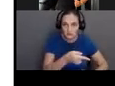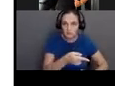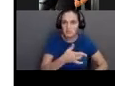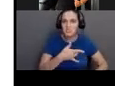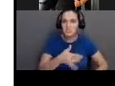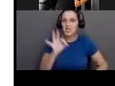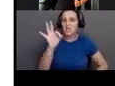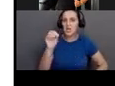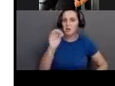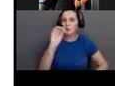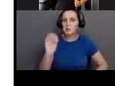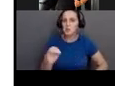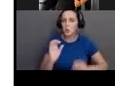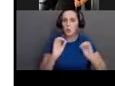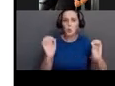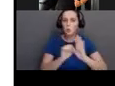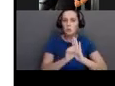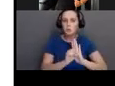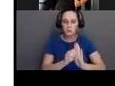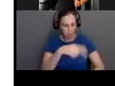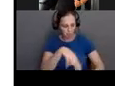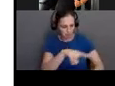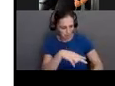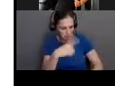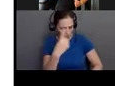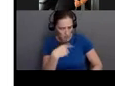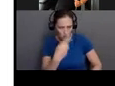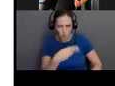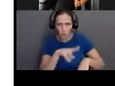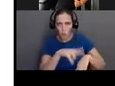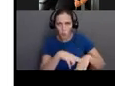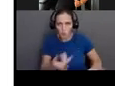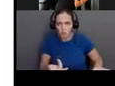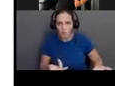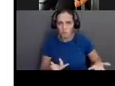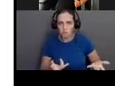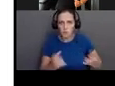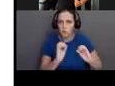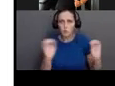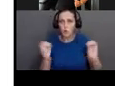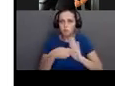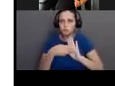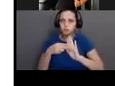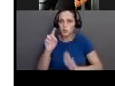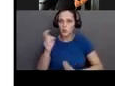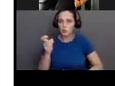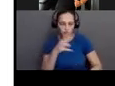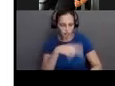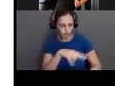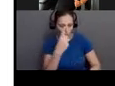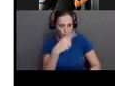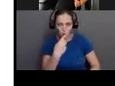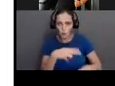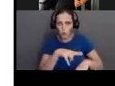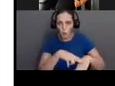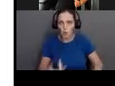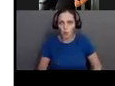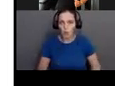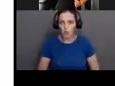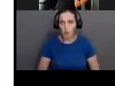so they look perfectly typical. And so, again, they're never diagnosed. And even the infants born with symptoms,